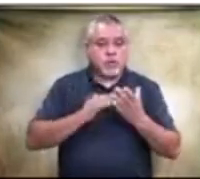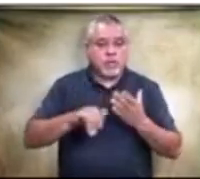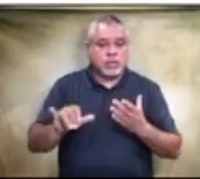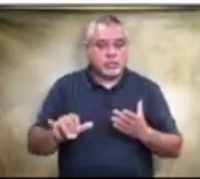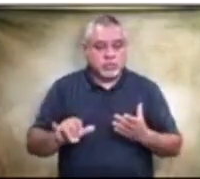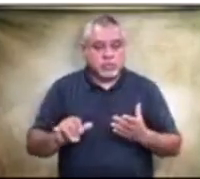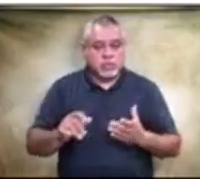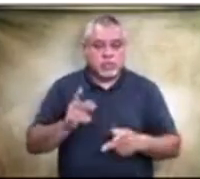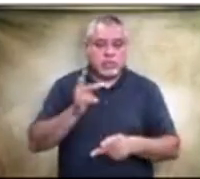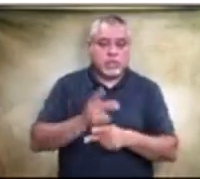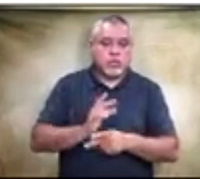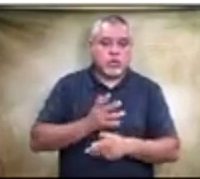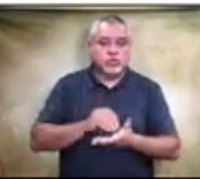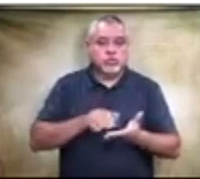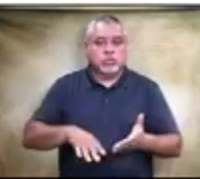our students here?